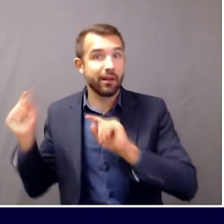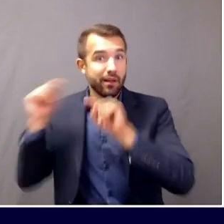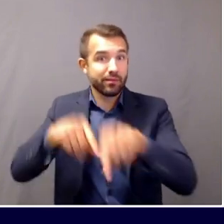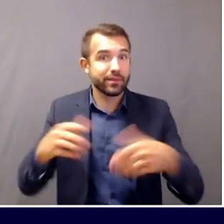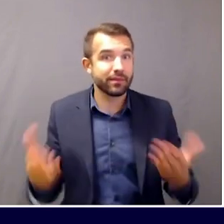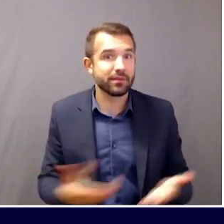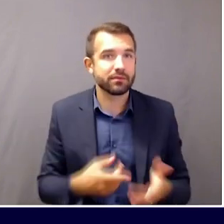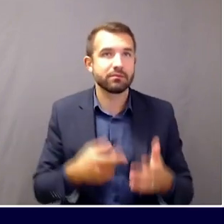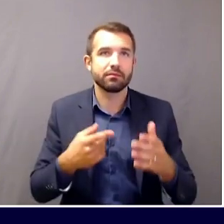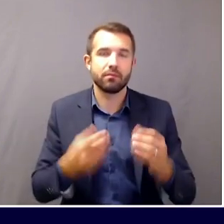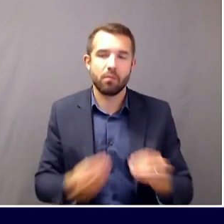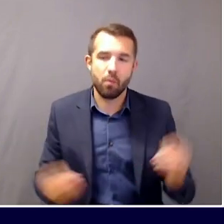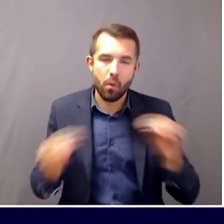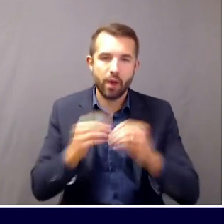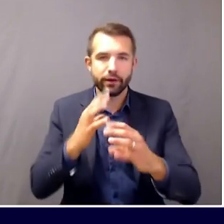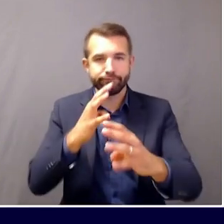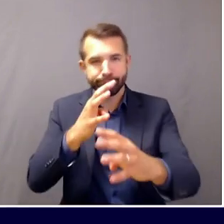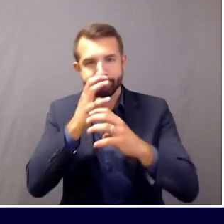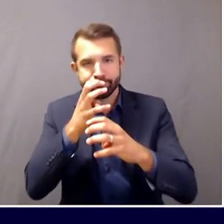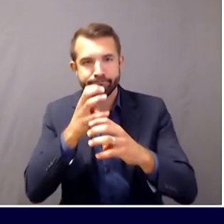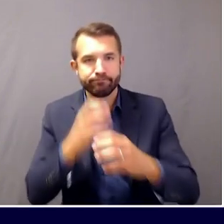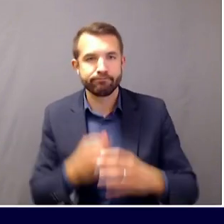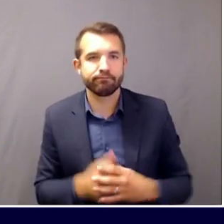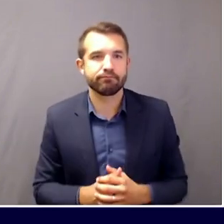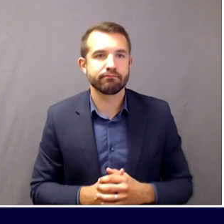measures that have gotten Maine to the place we are today.